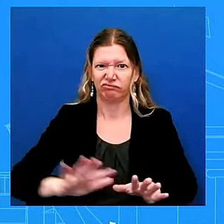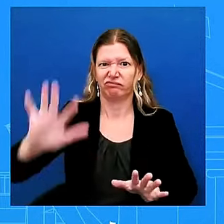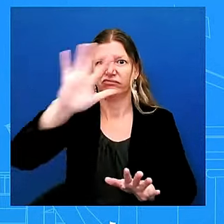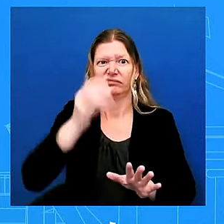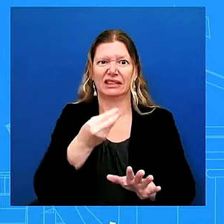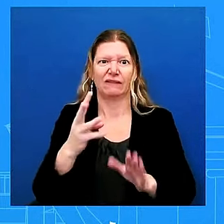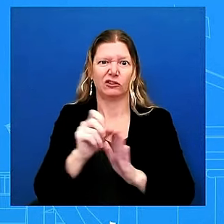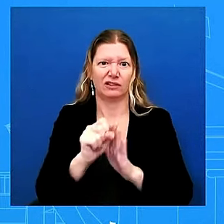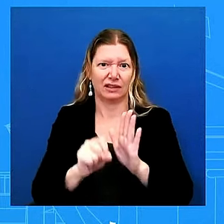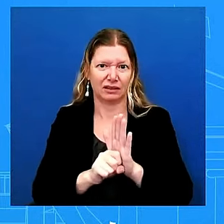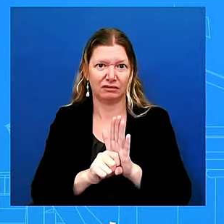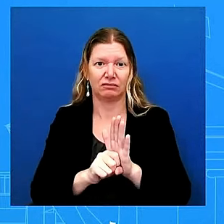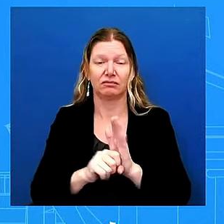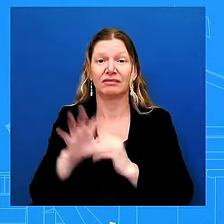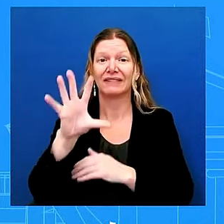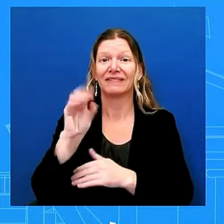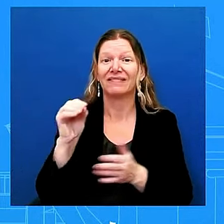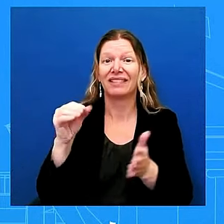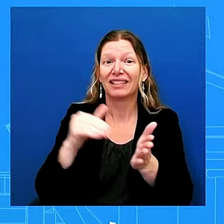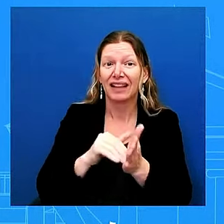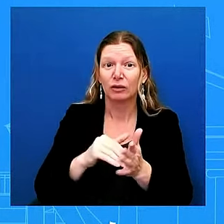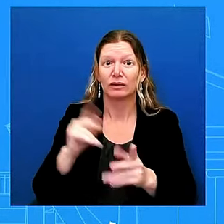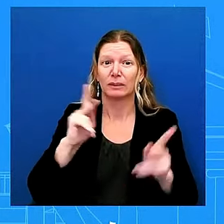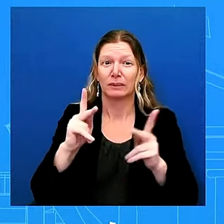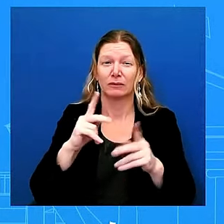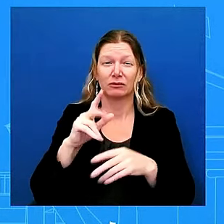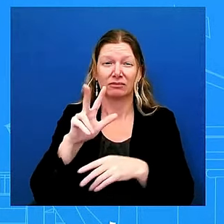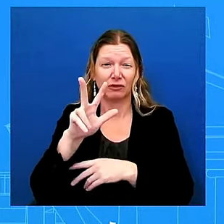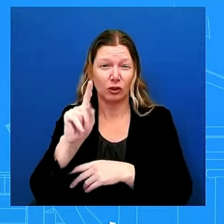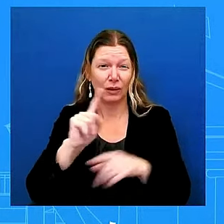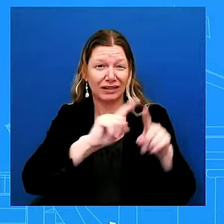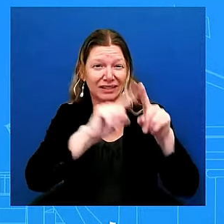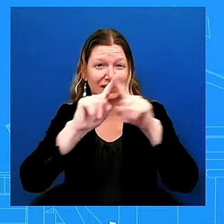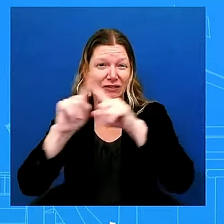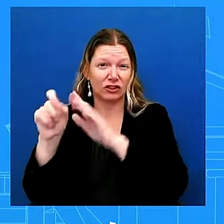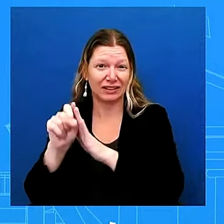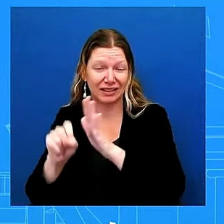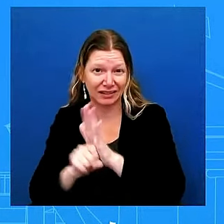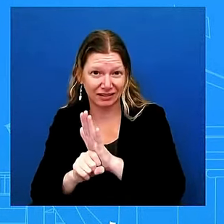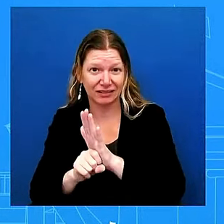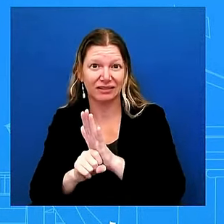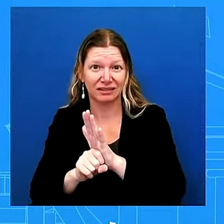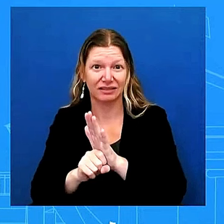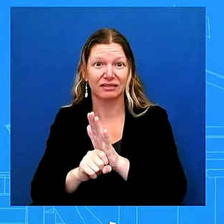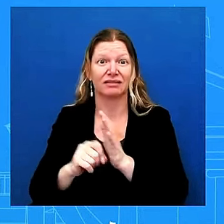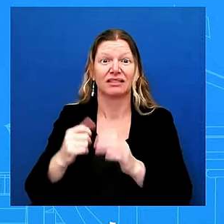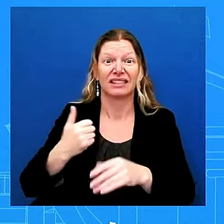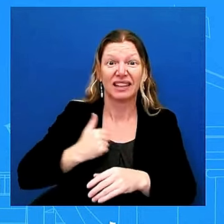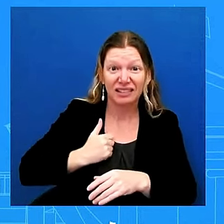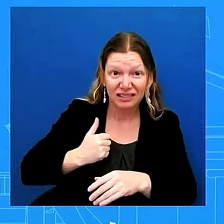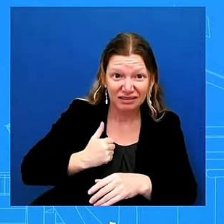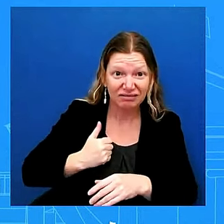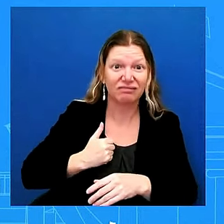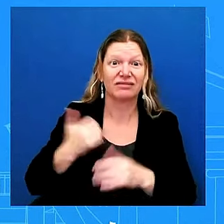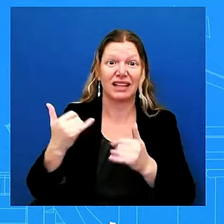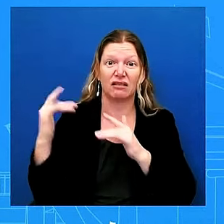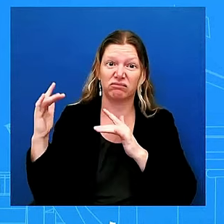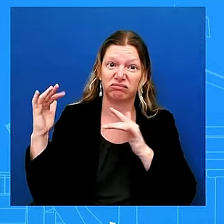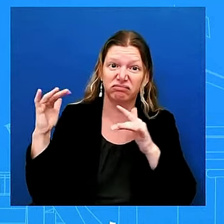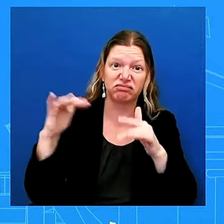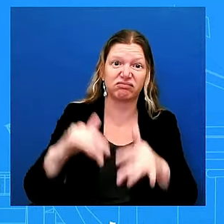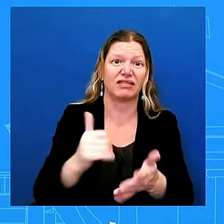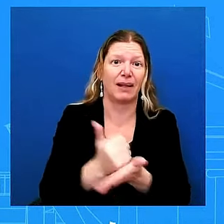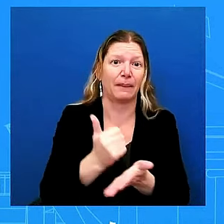and canada are responding to power outages throughout the region via established mutual assistance agreements